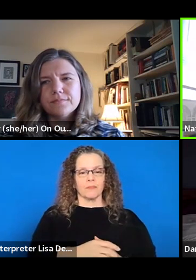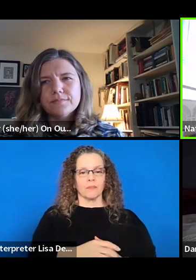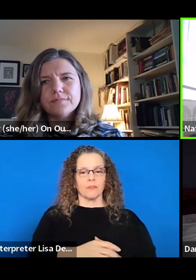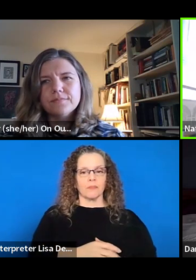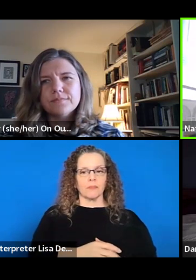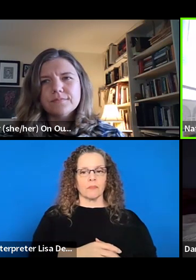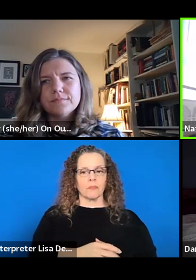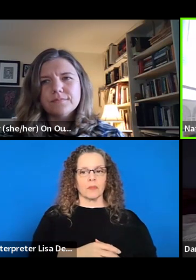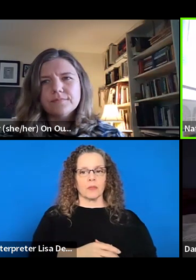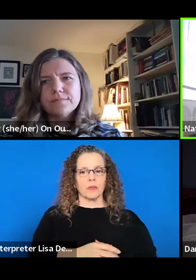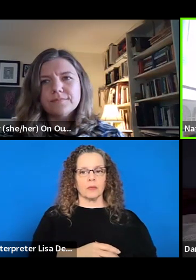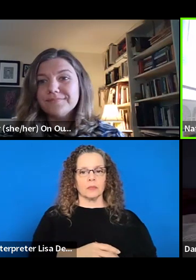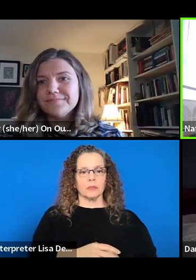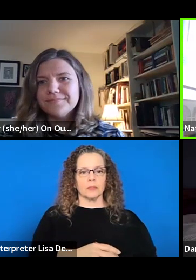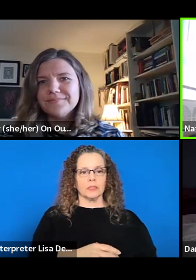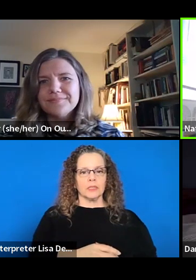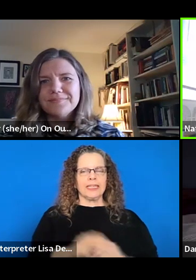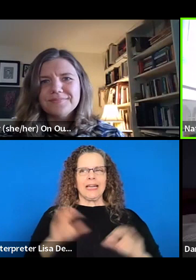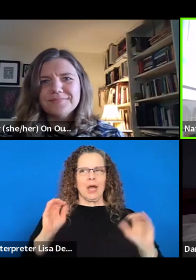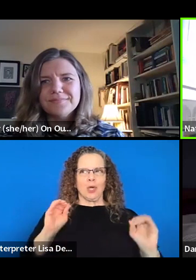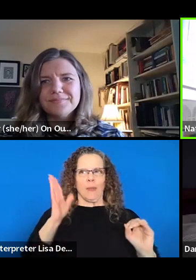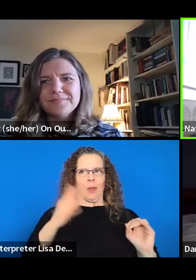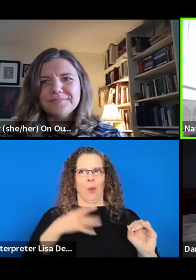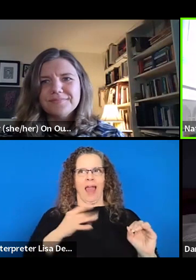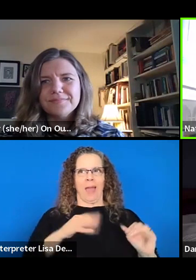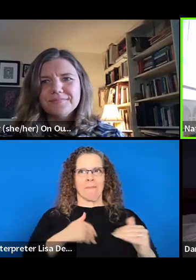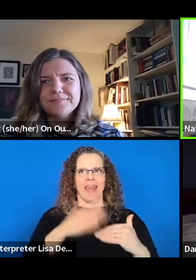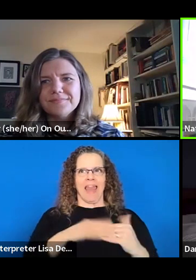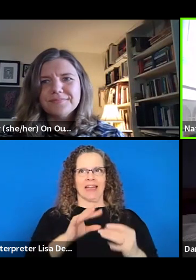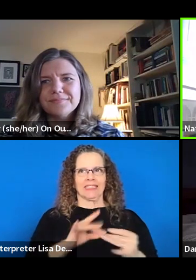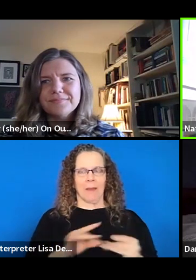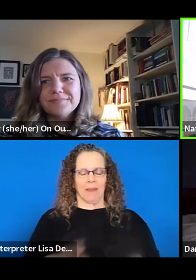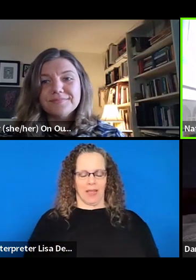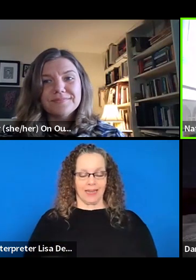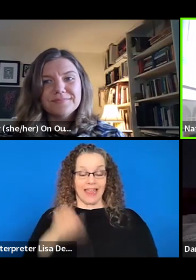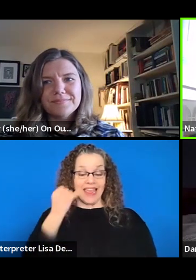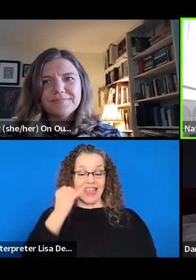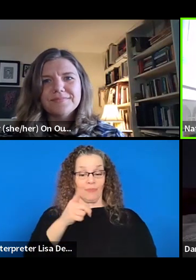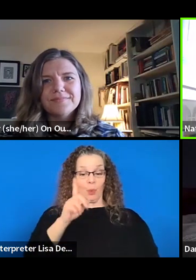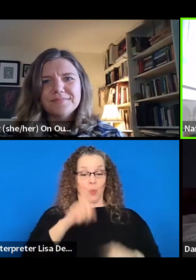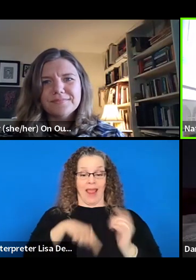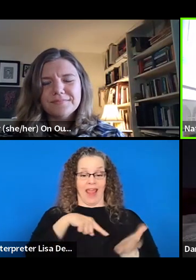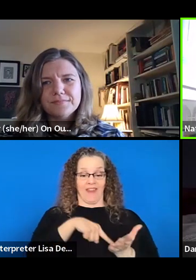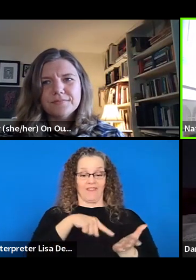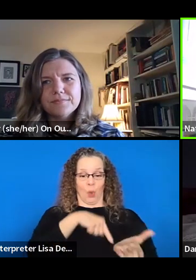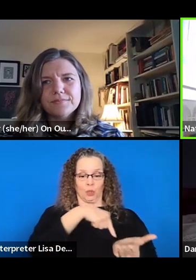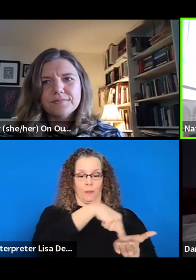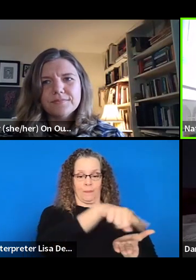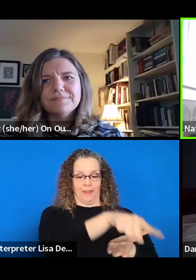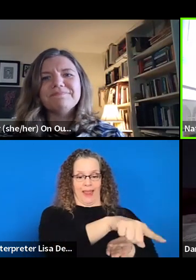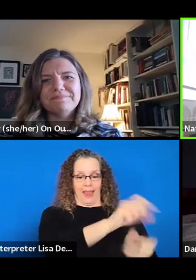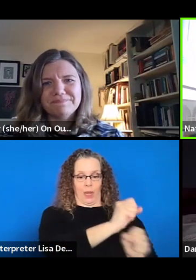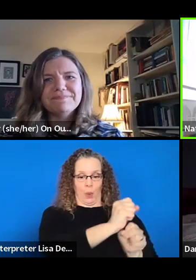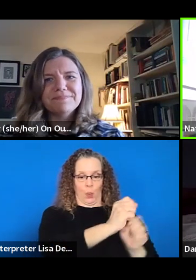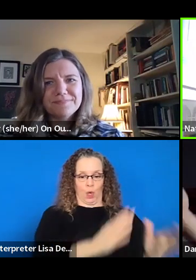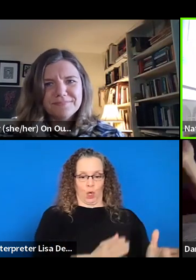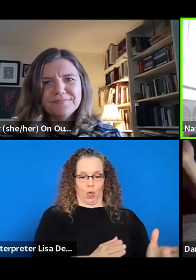I'm sorry, no one's going to like this. If you can't afford to pay your workers, how are you in business?